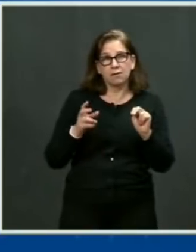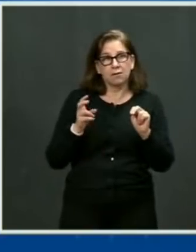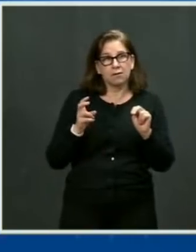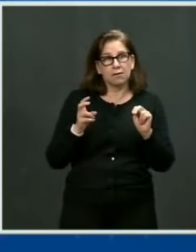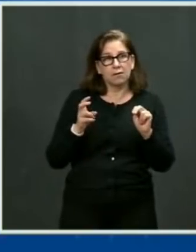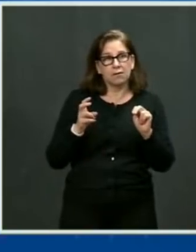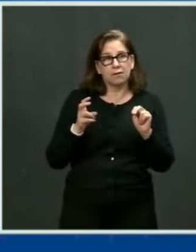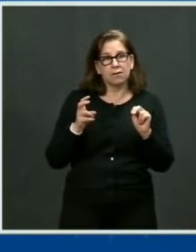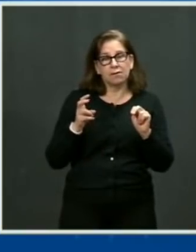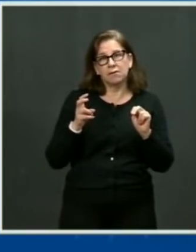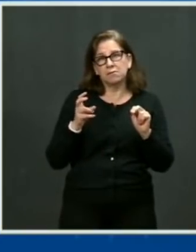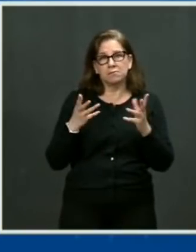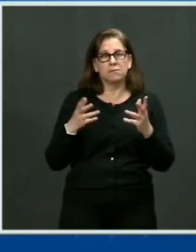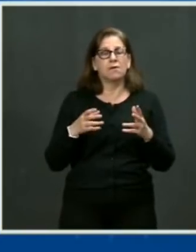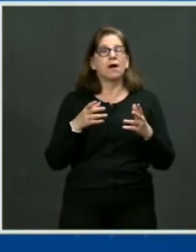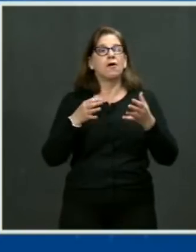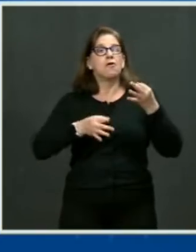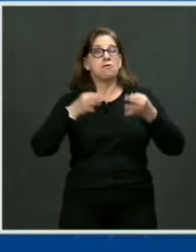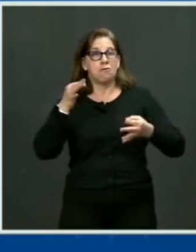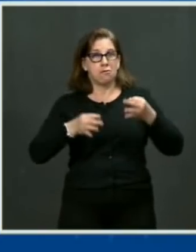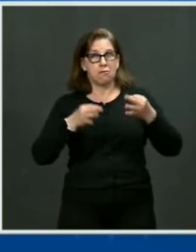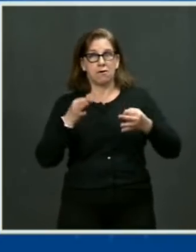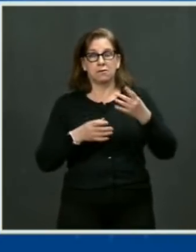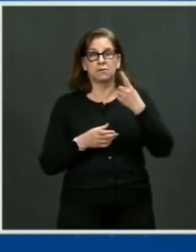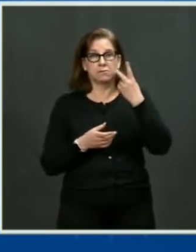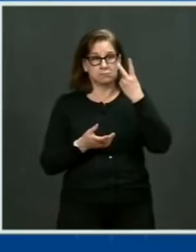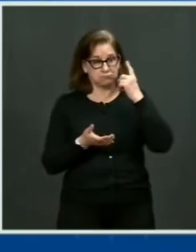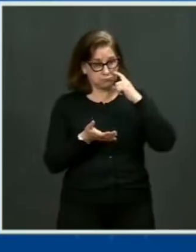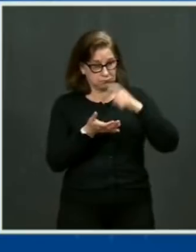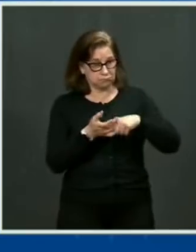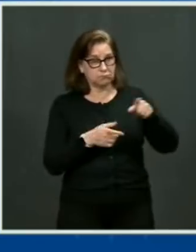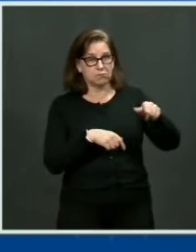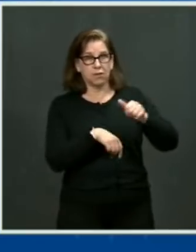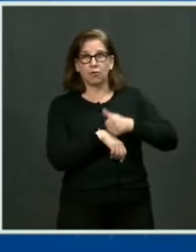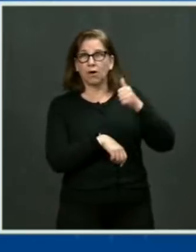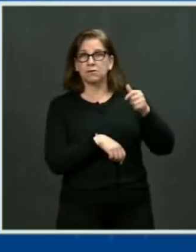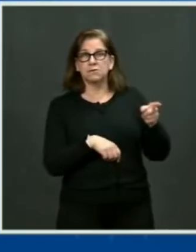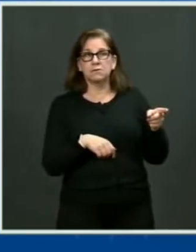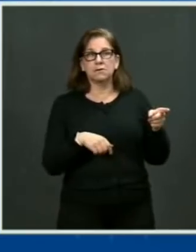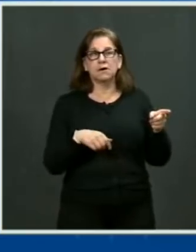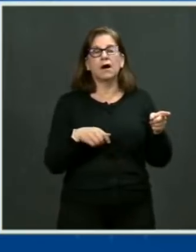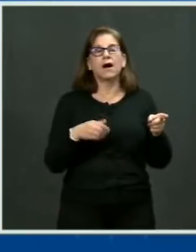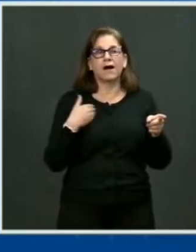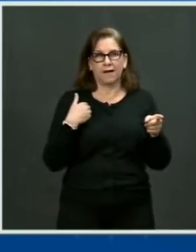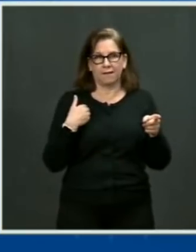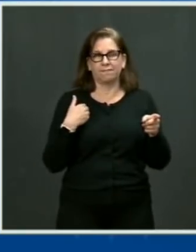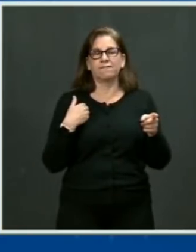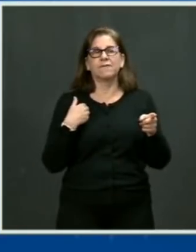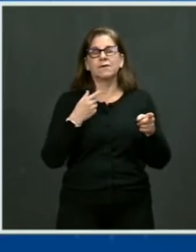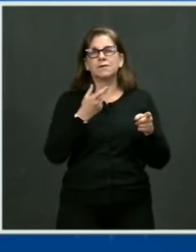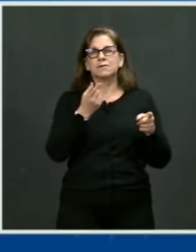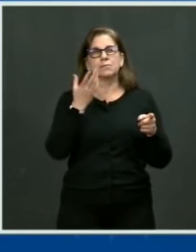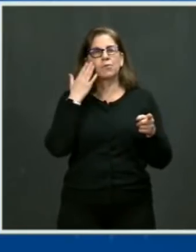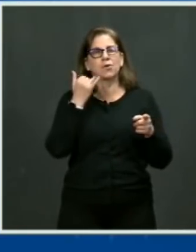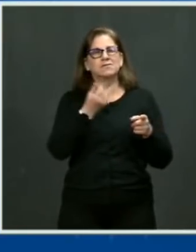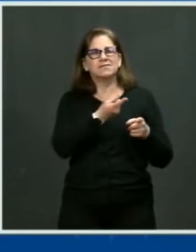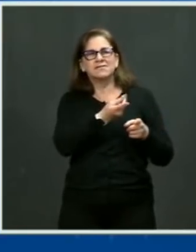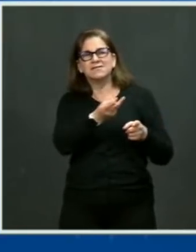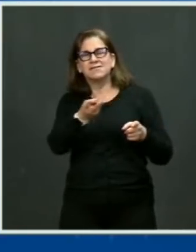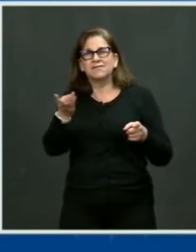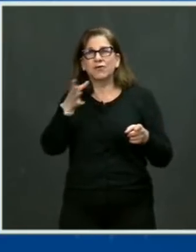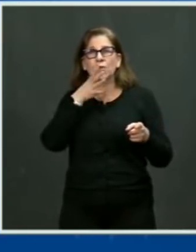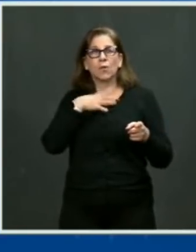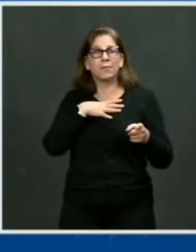I held over a thousand hours of hearings to pass the Violence Against Women Act. And one thing came through.